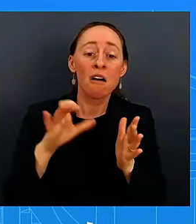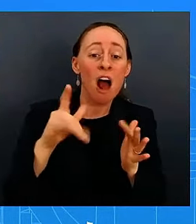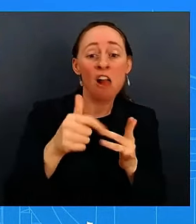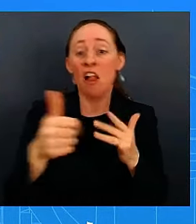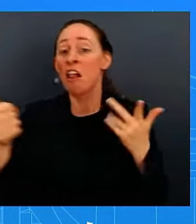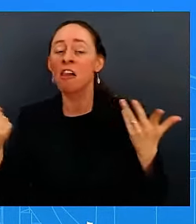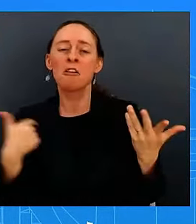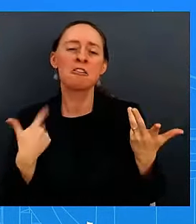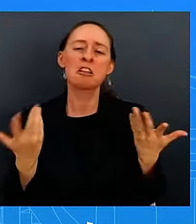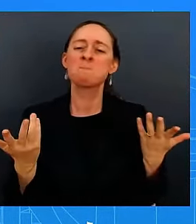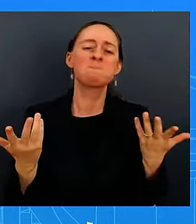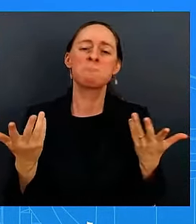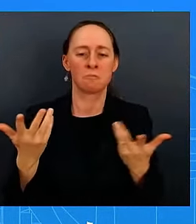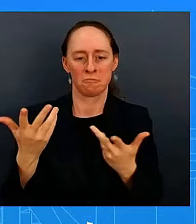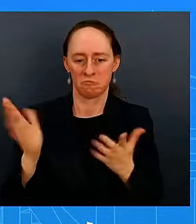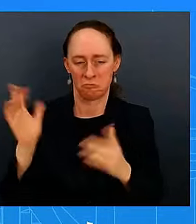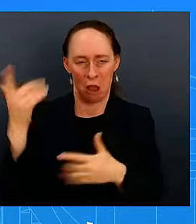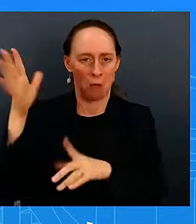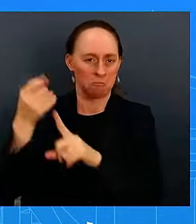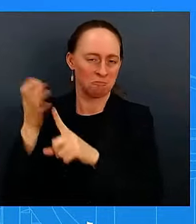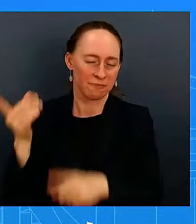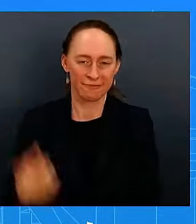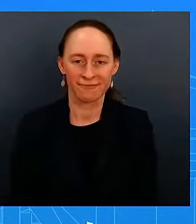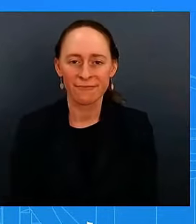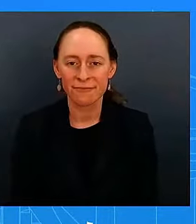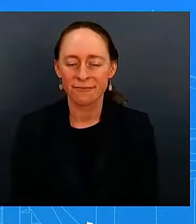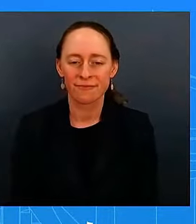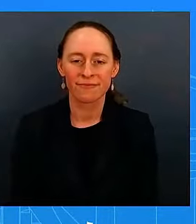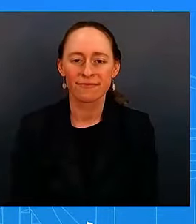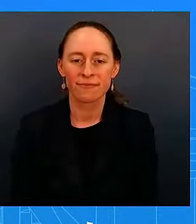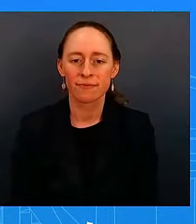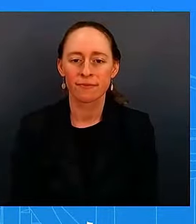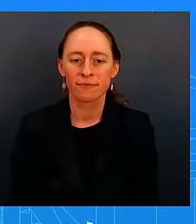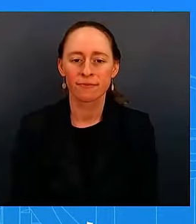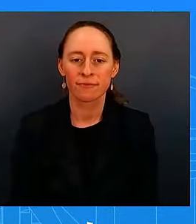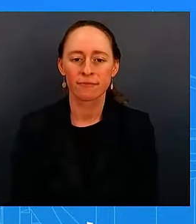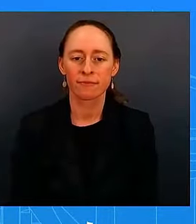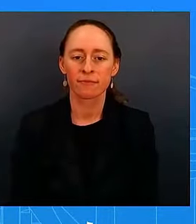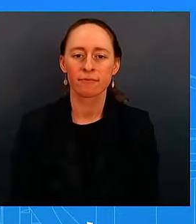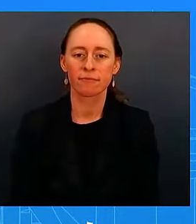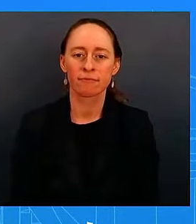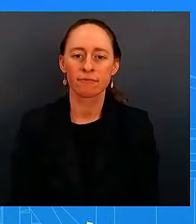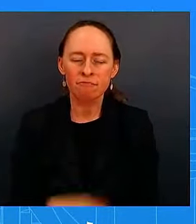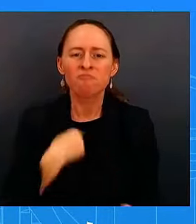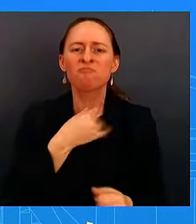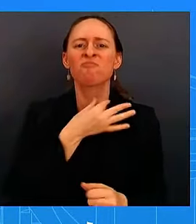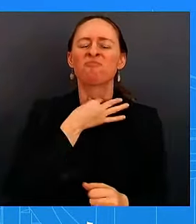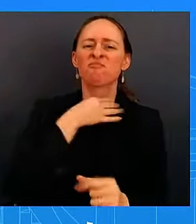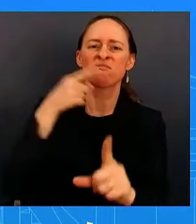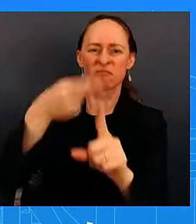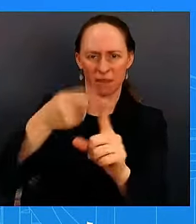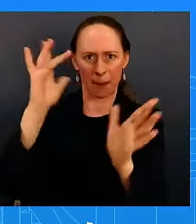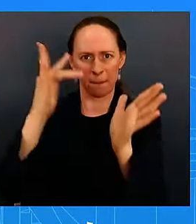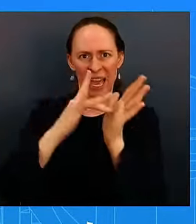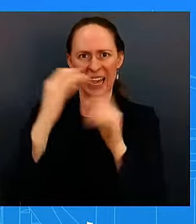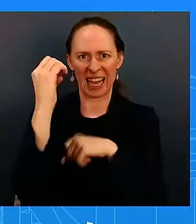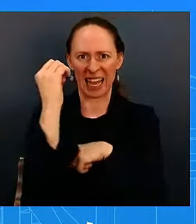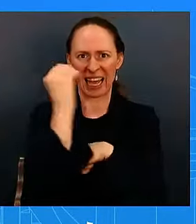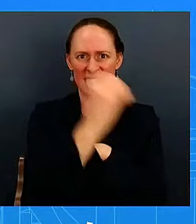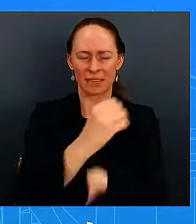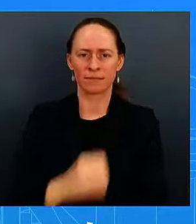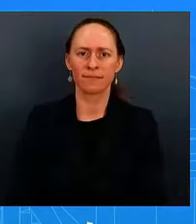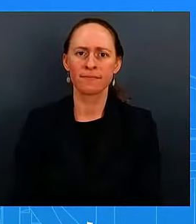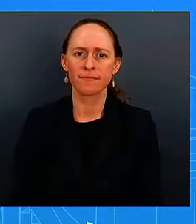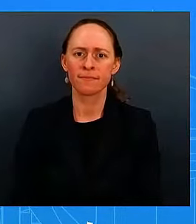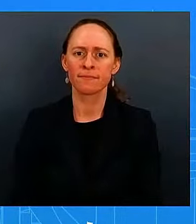just uh to go back to the middle east uh for a moment so you know i think would you